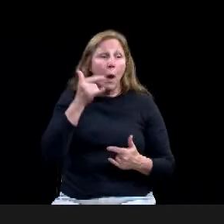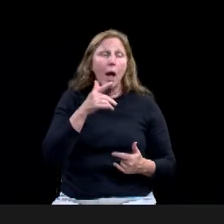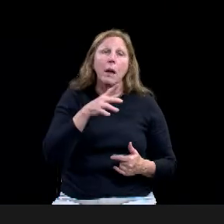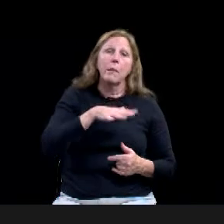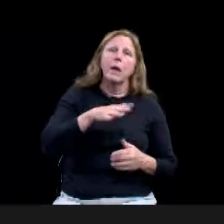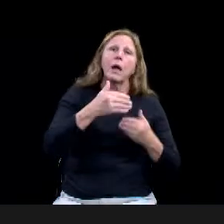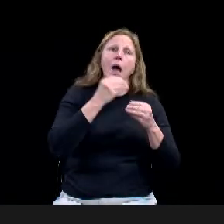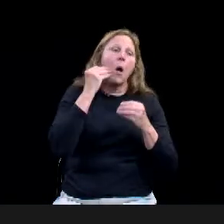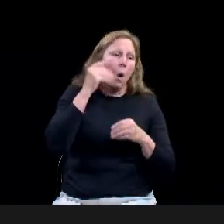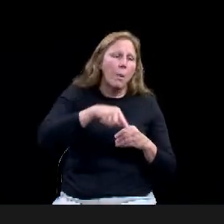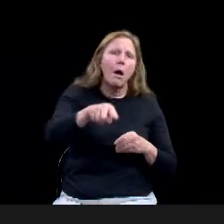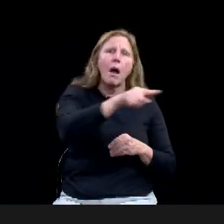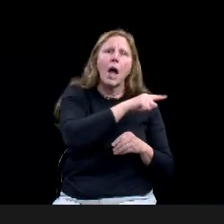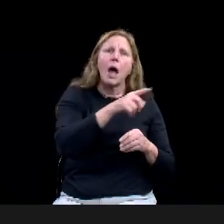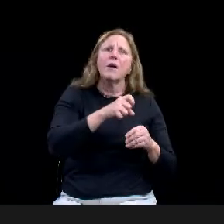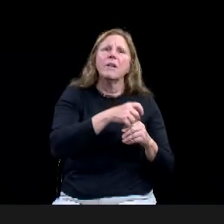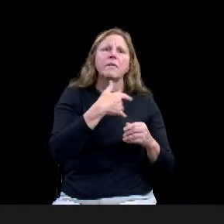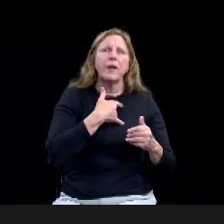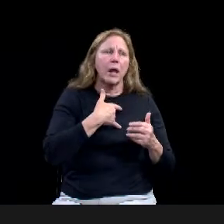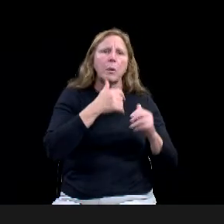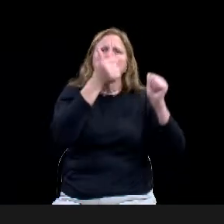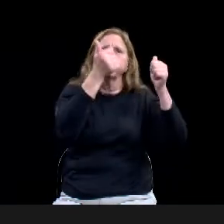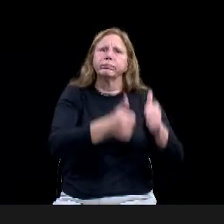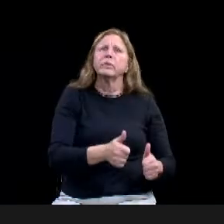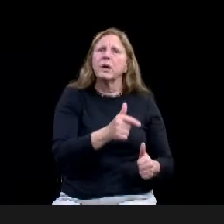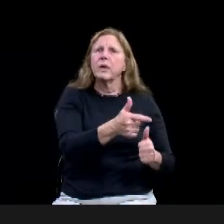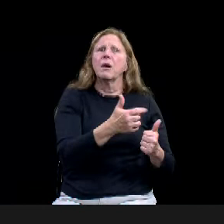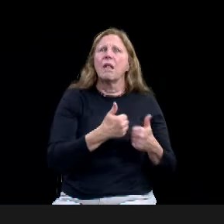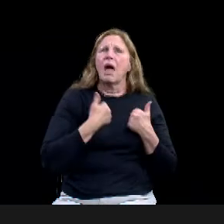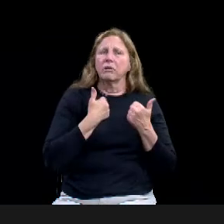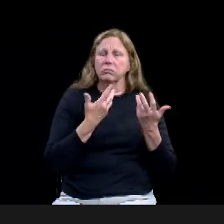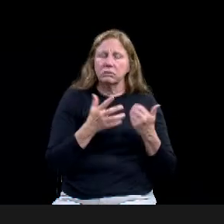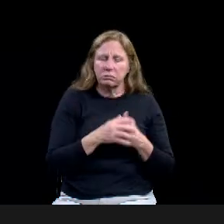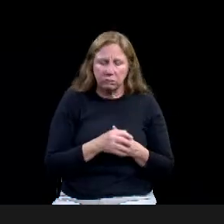commission did, uh, recommend approval by a vote of eight to zero.